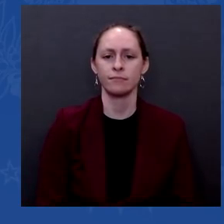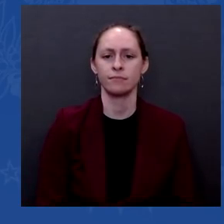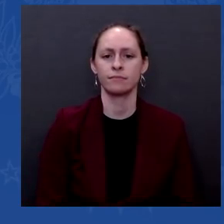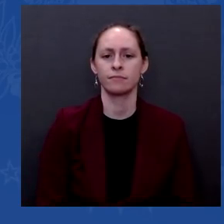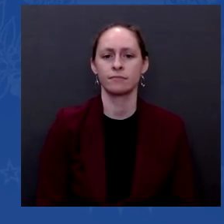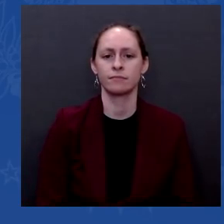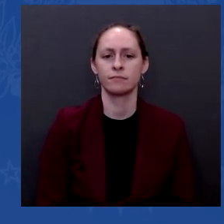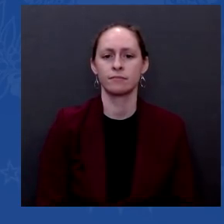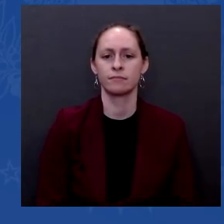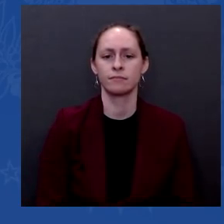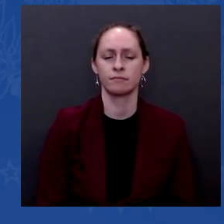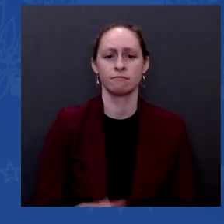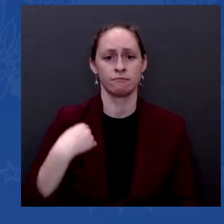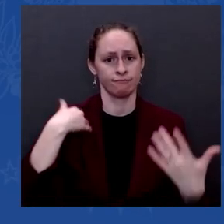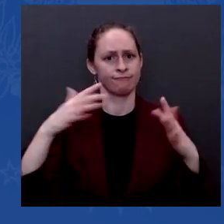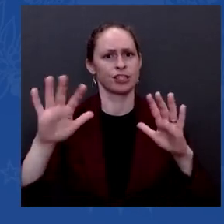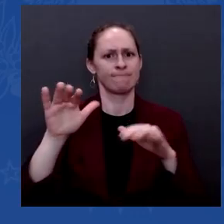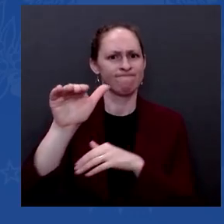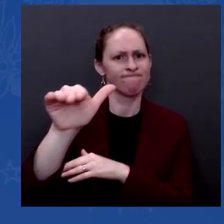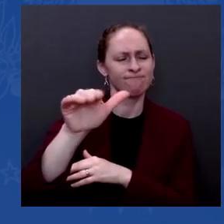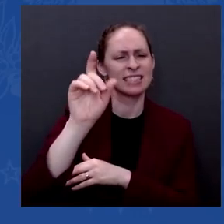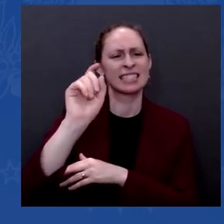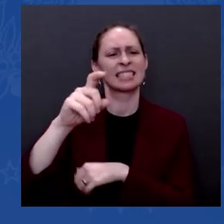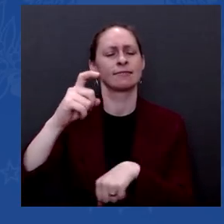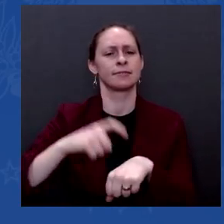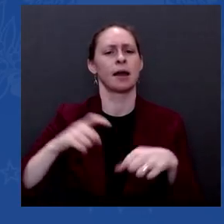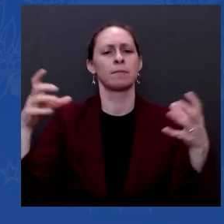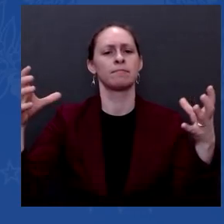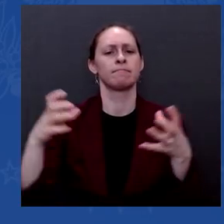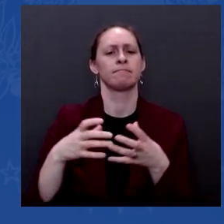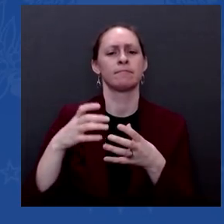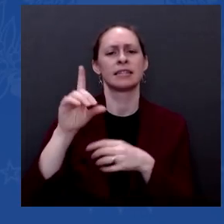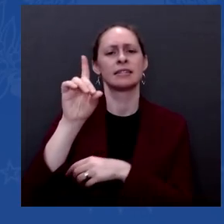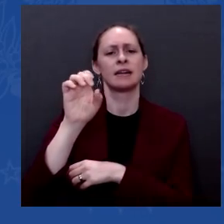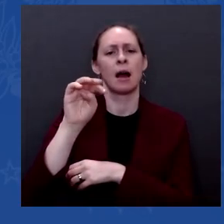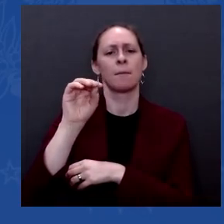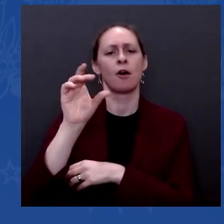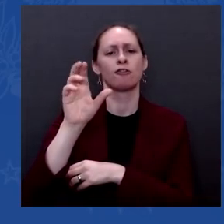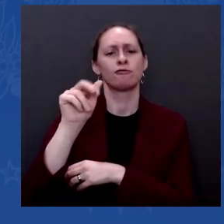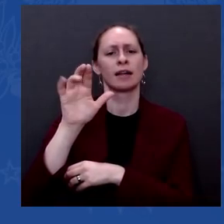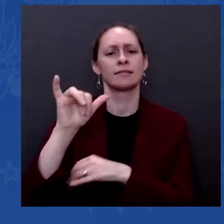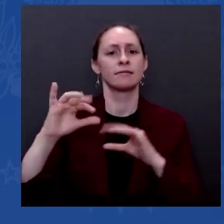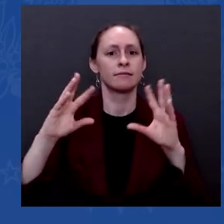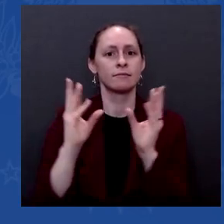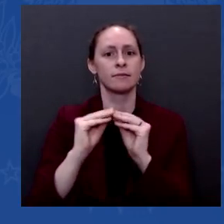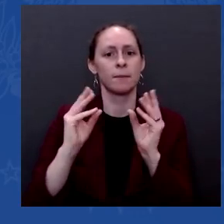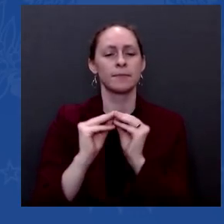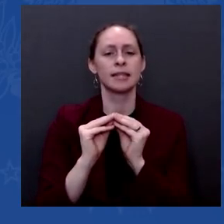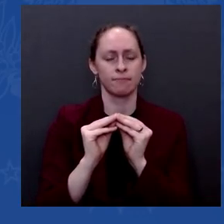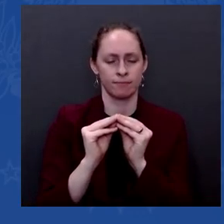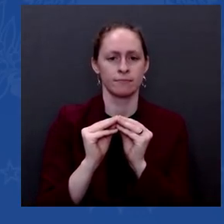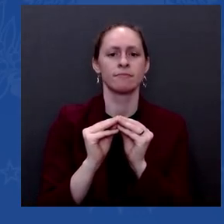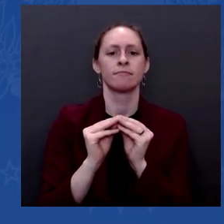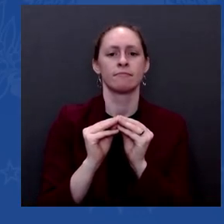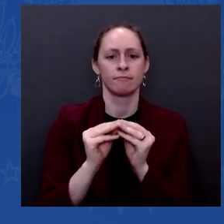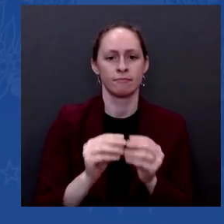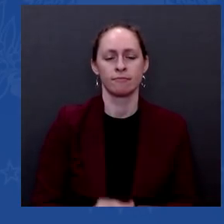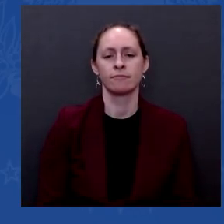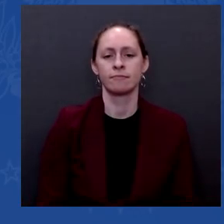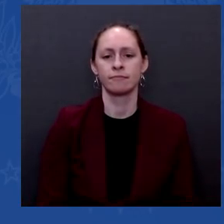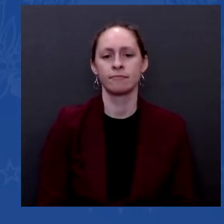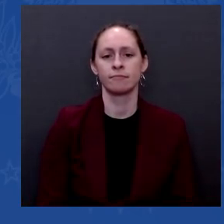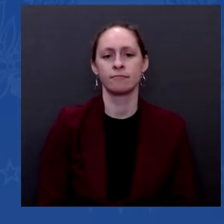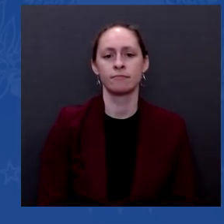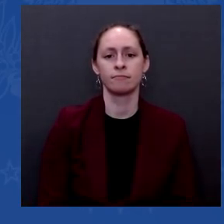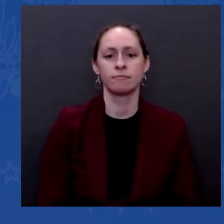us to generate — we've actually had a reduction in the number of democracies in the world. And it seems to me there's